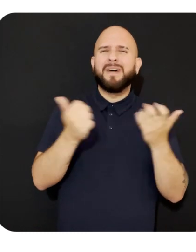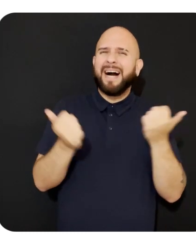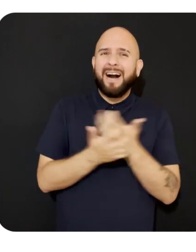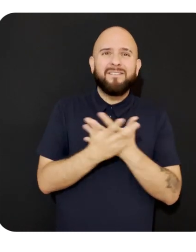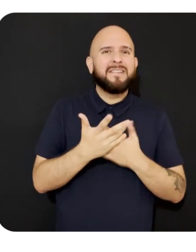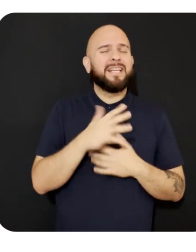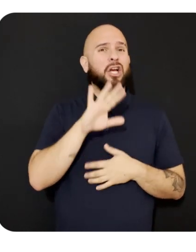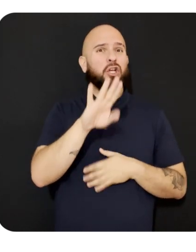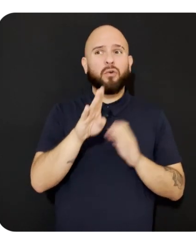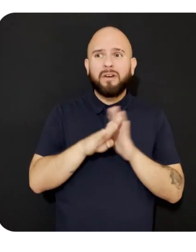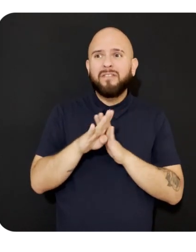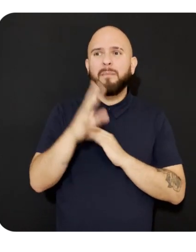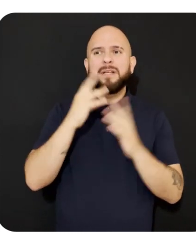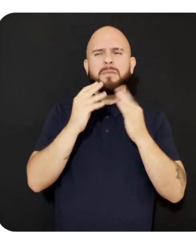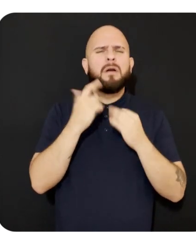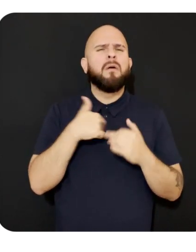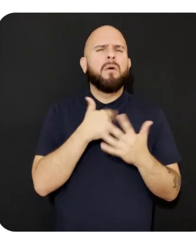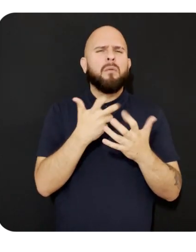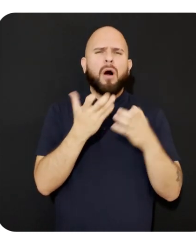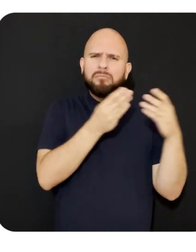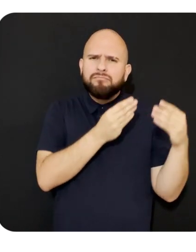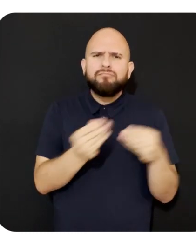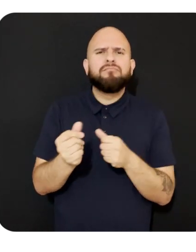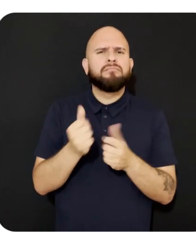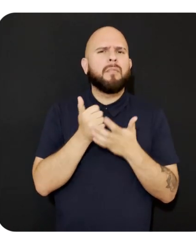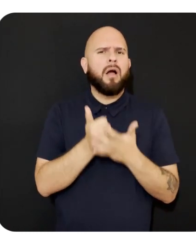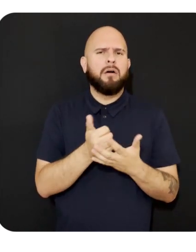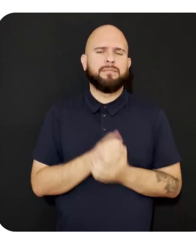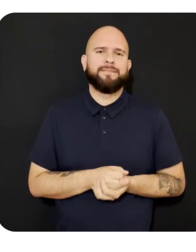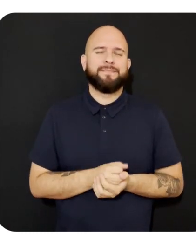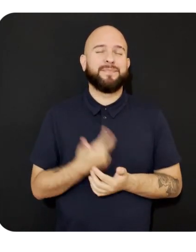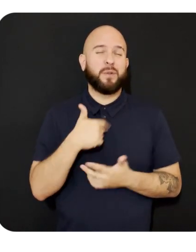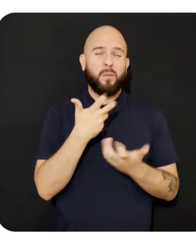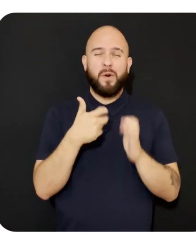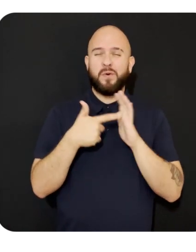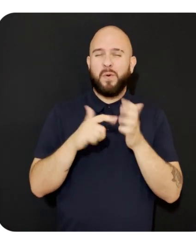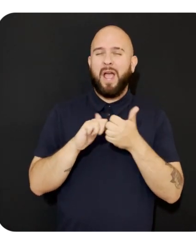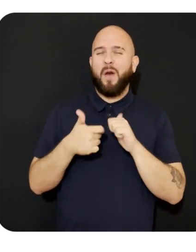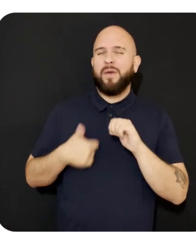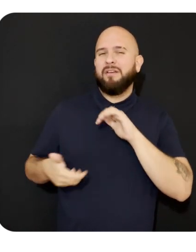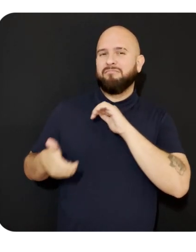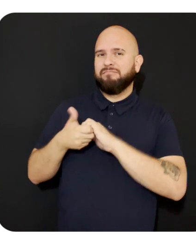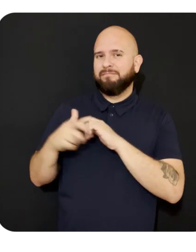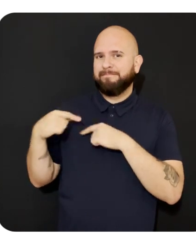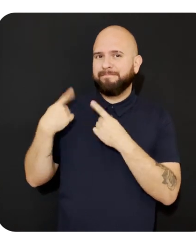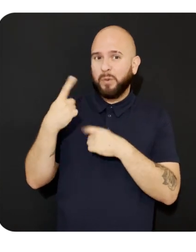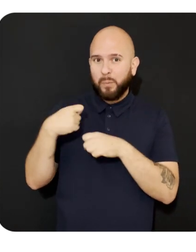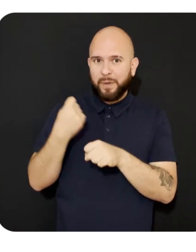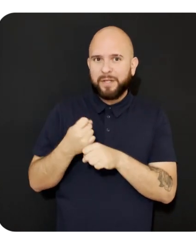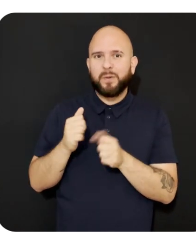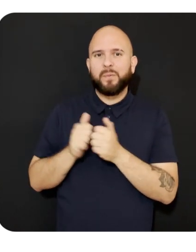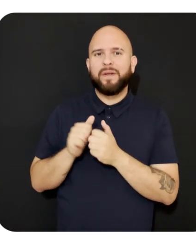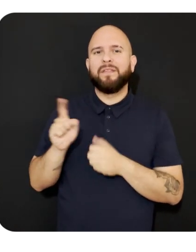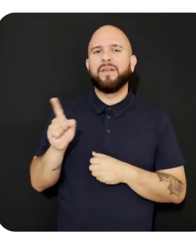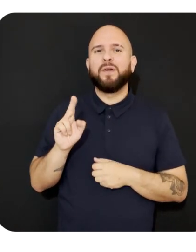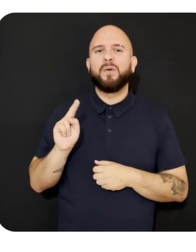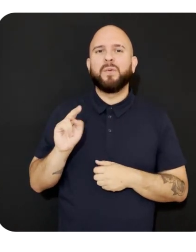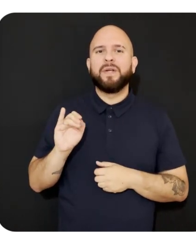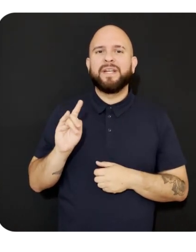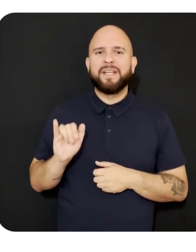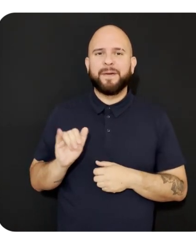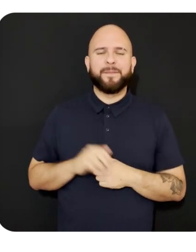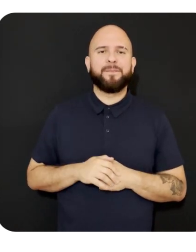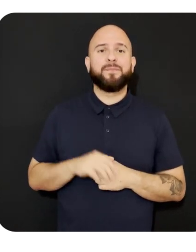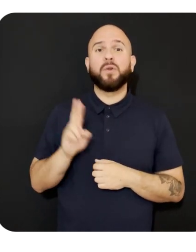experience. So we wanted to share a few areas we've collaborated with Unity over the past year. Unity 6